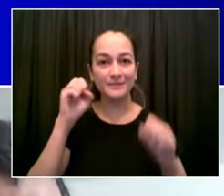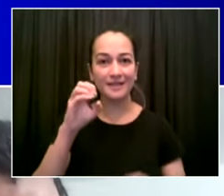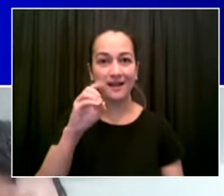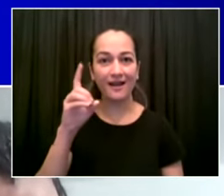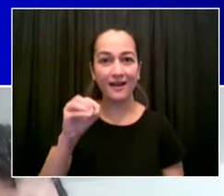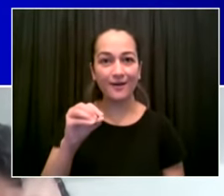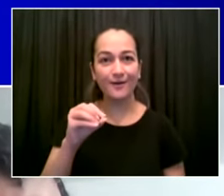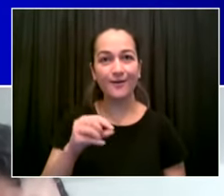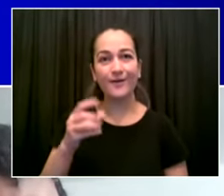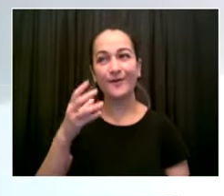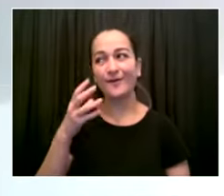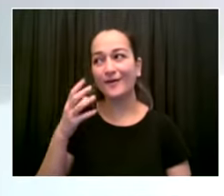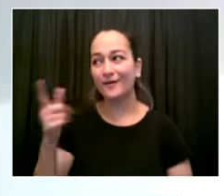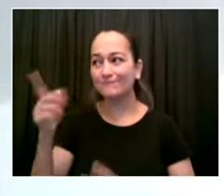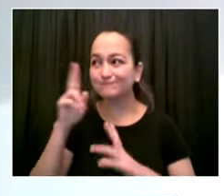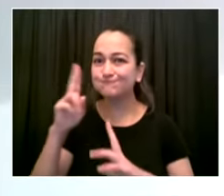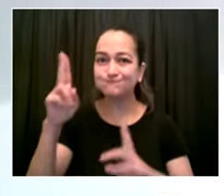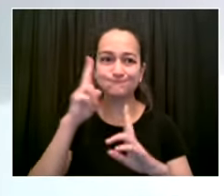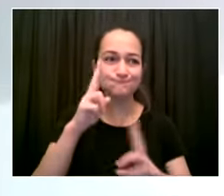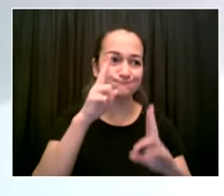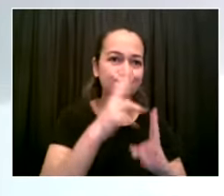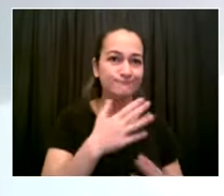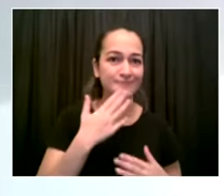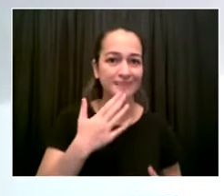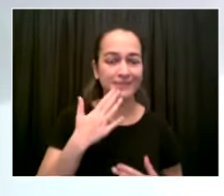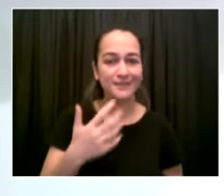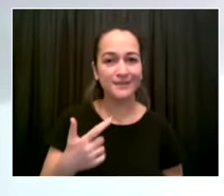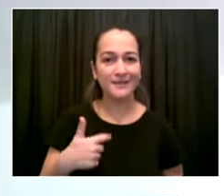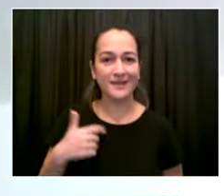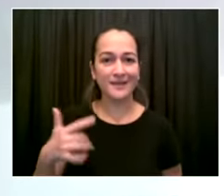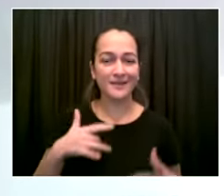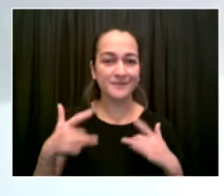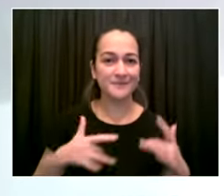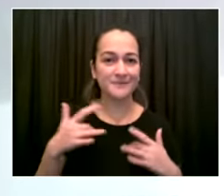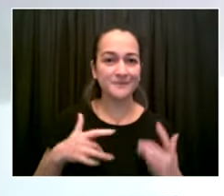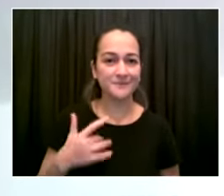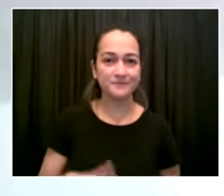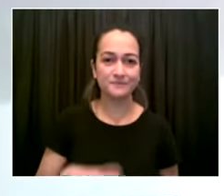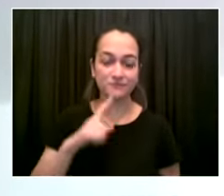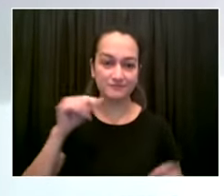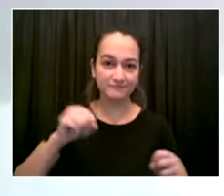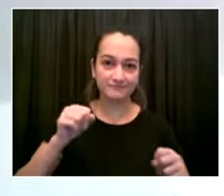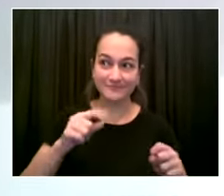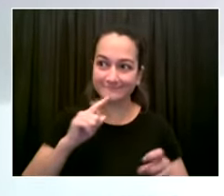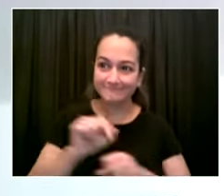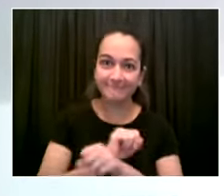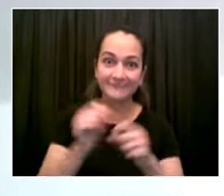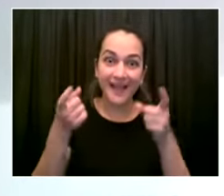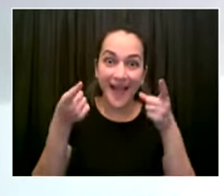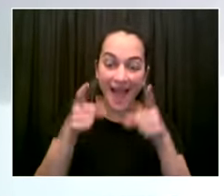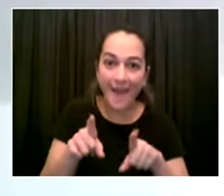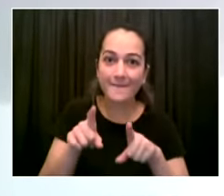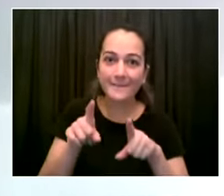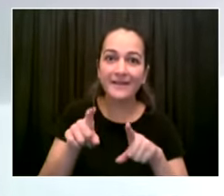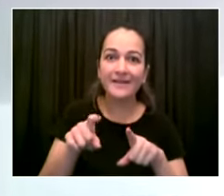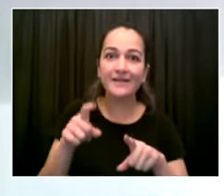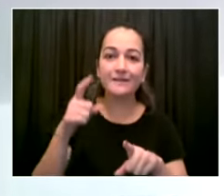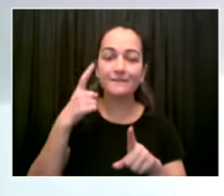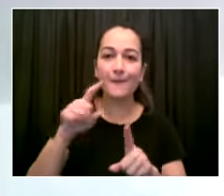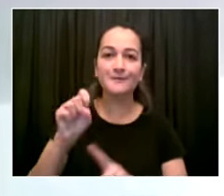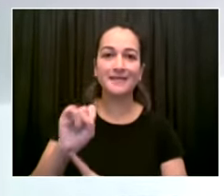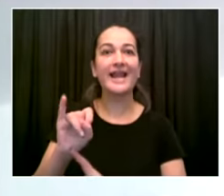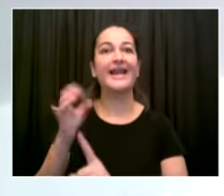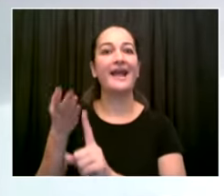to make this happen uh for people with diabetes in staten island we know uh that this is as uh